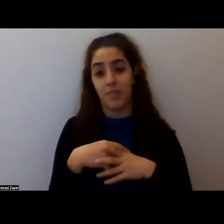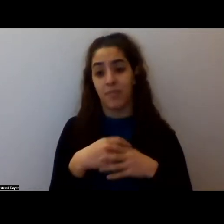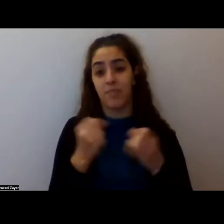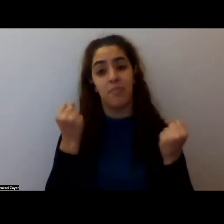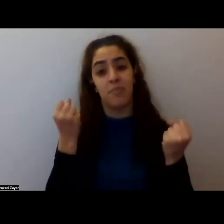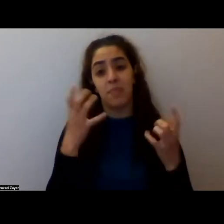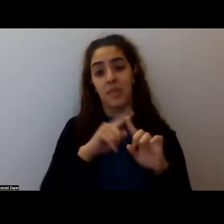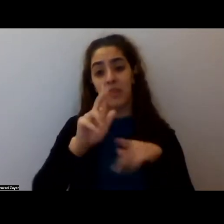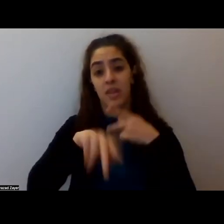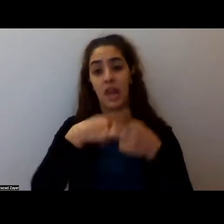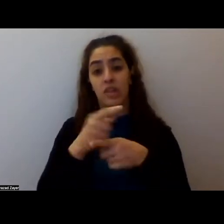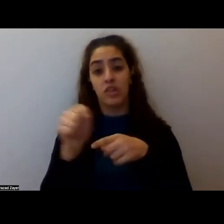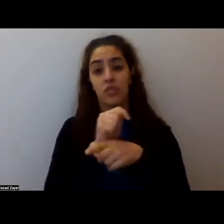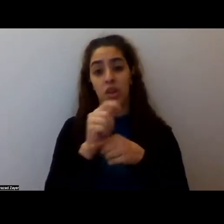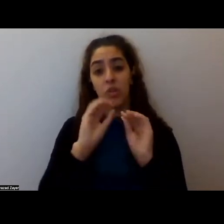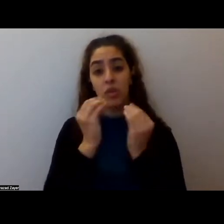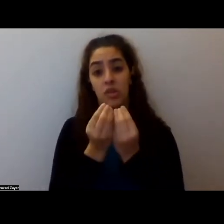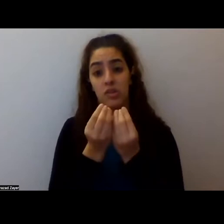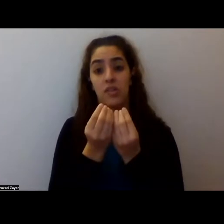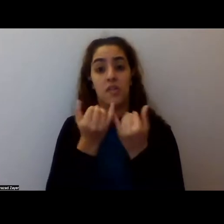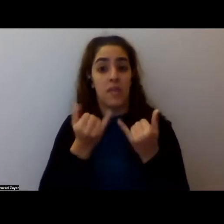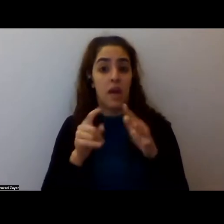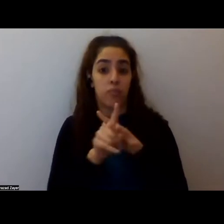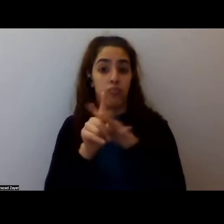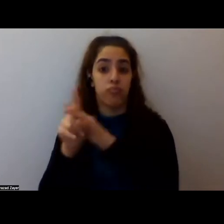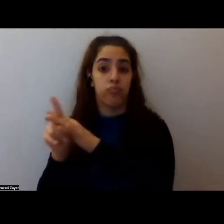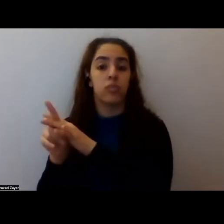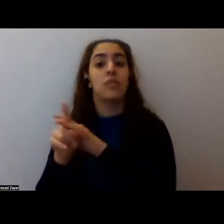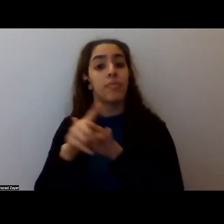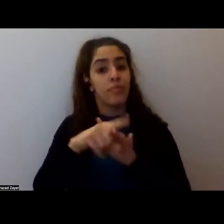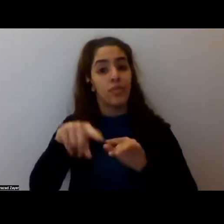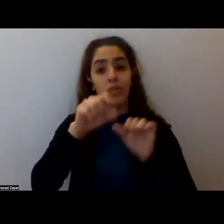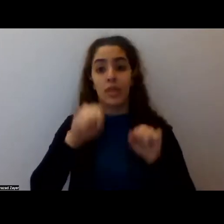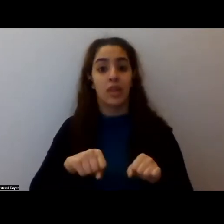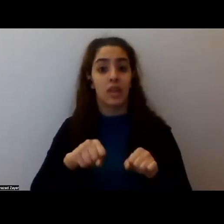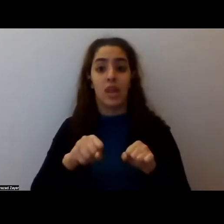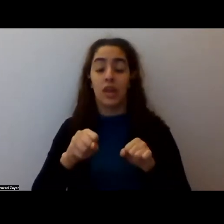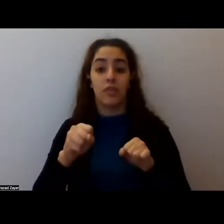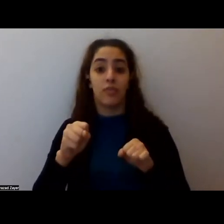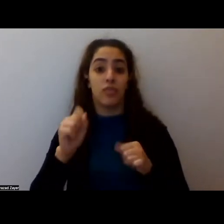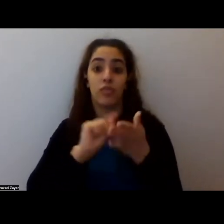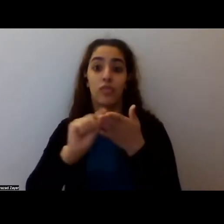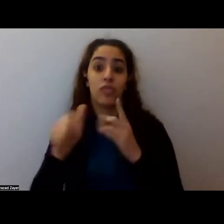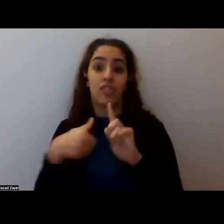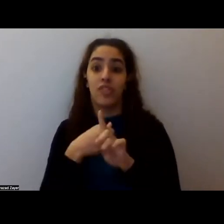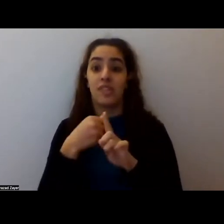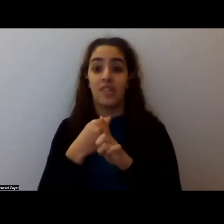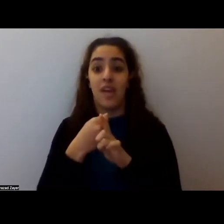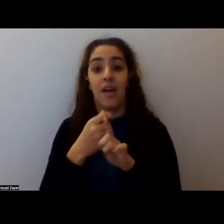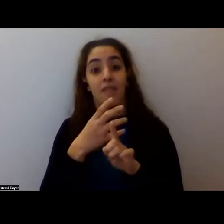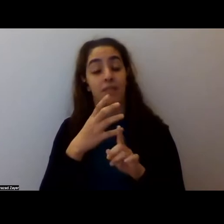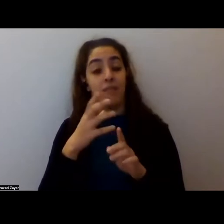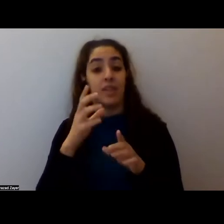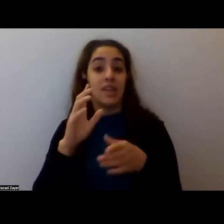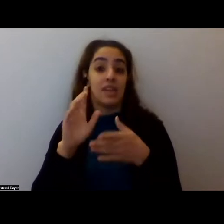organizations right now that are coming through, um, and you can literally just search up psychedelic therapy training and you'll find